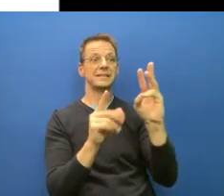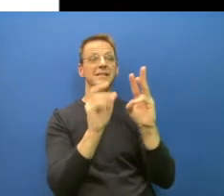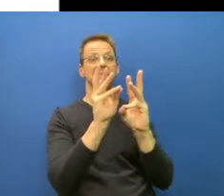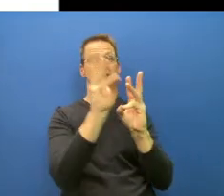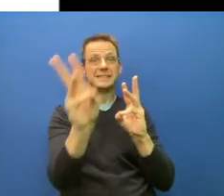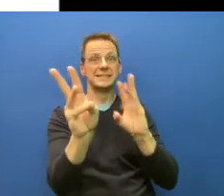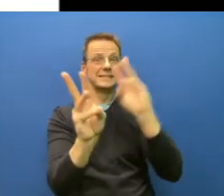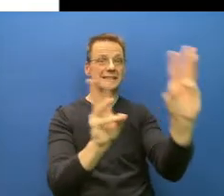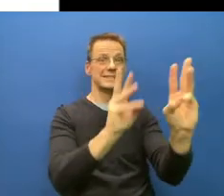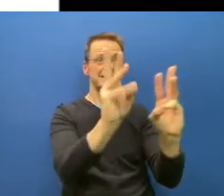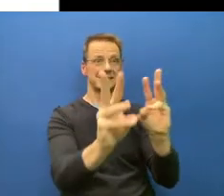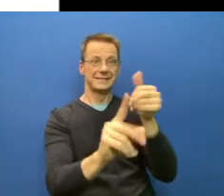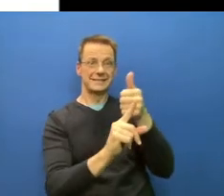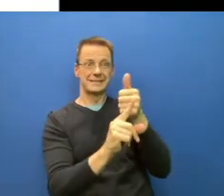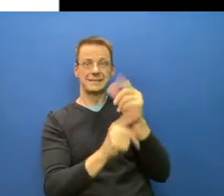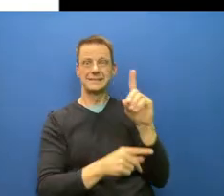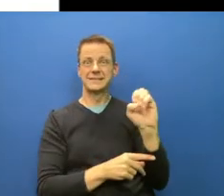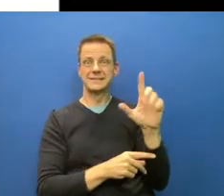Next slide, please.